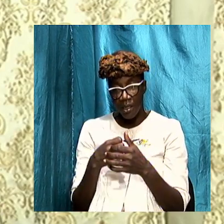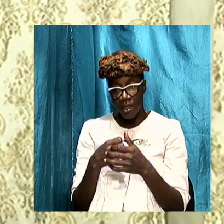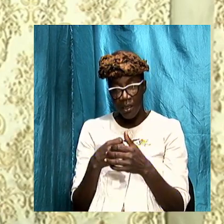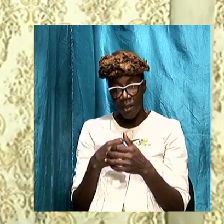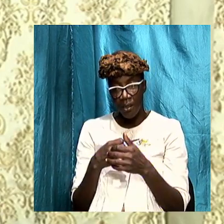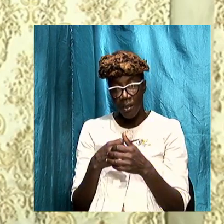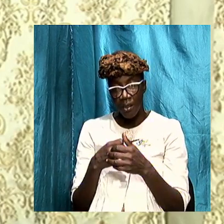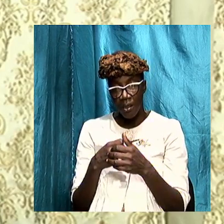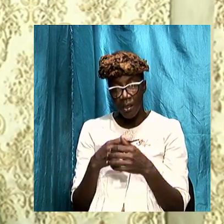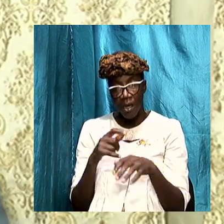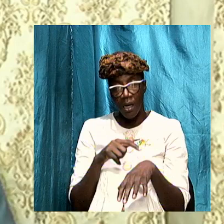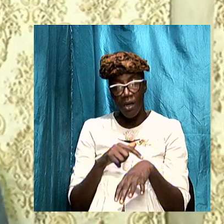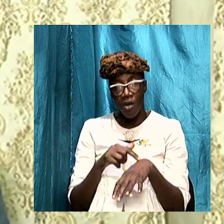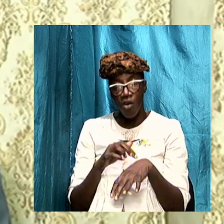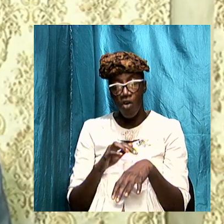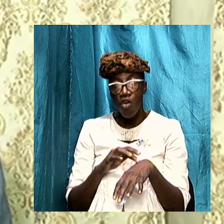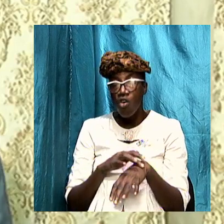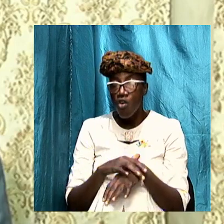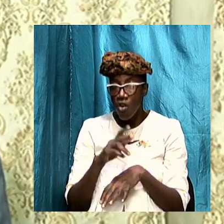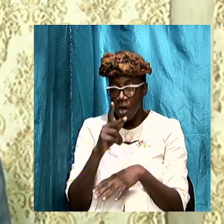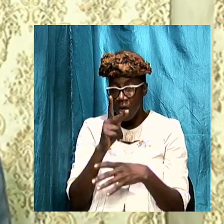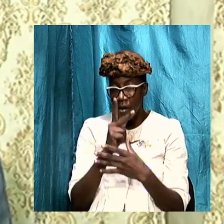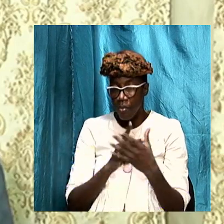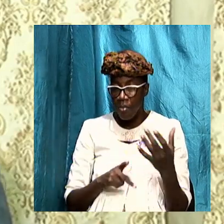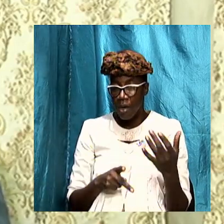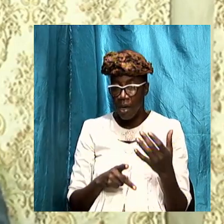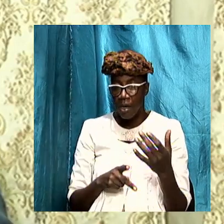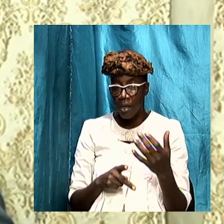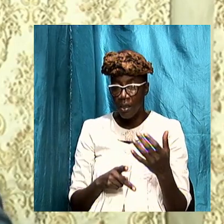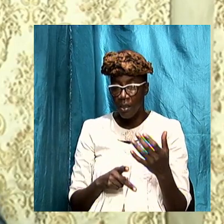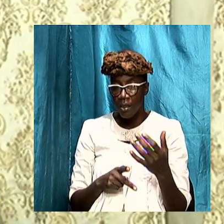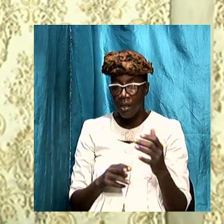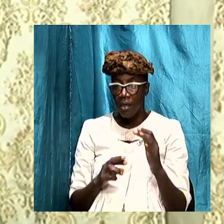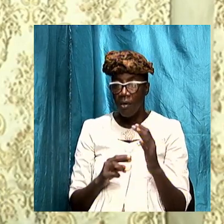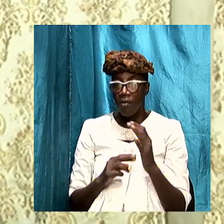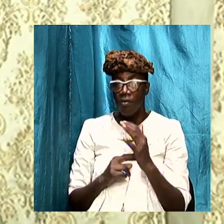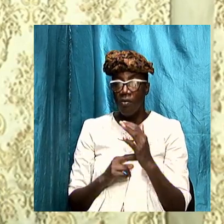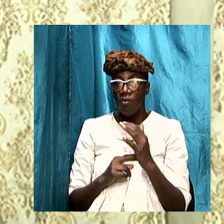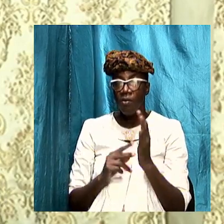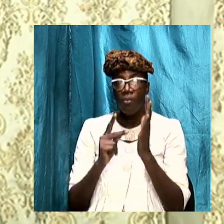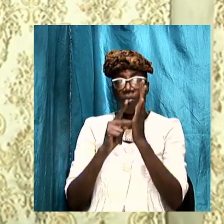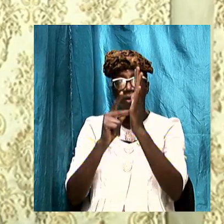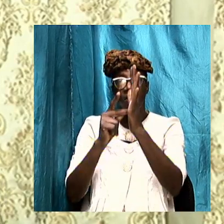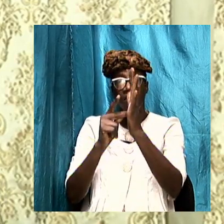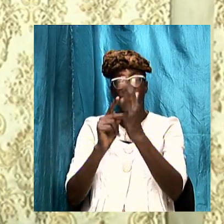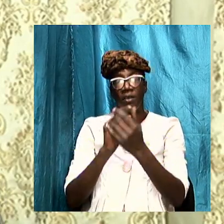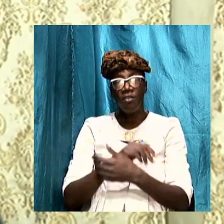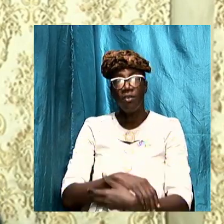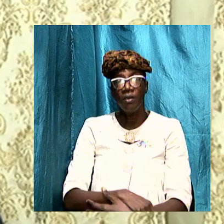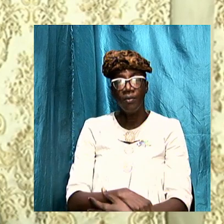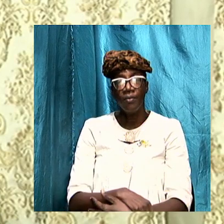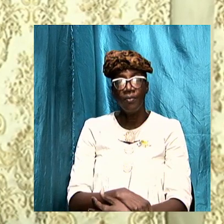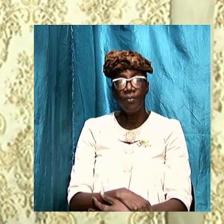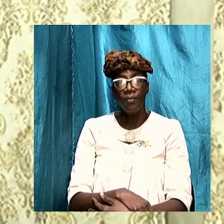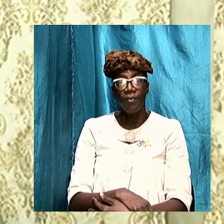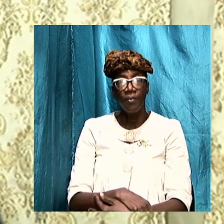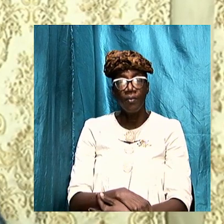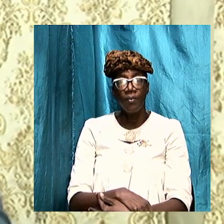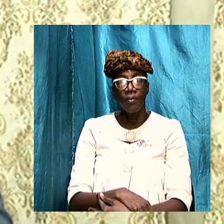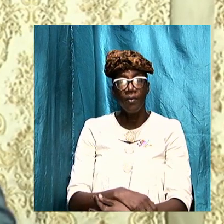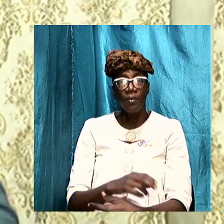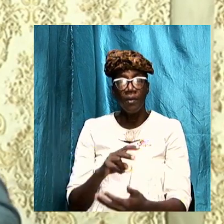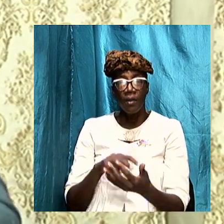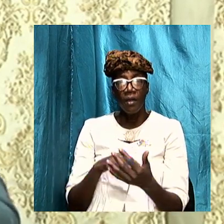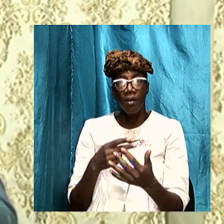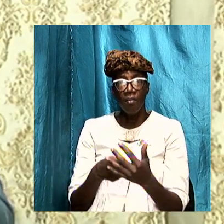early parts of the presentation and so we understand that it